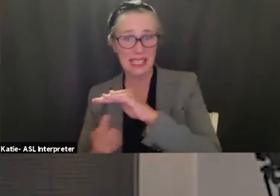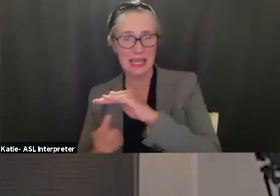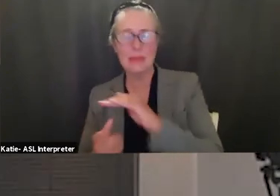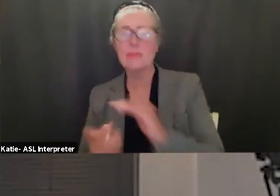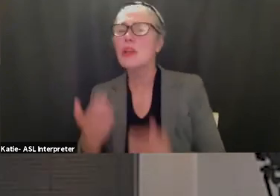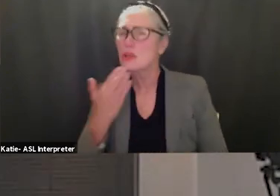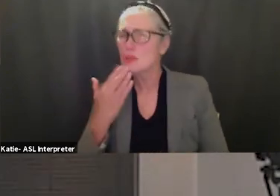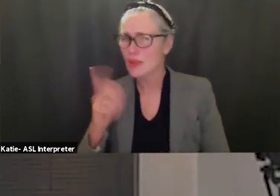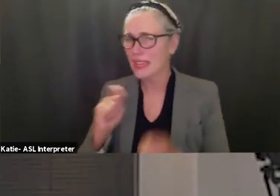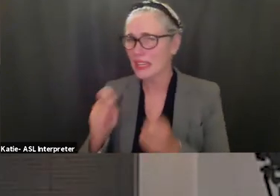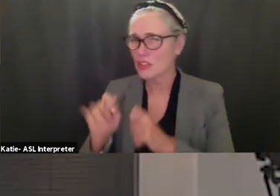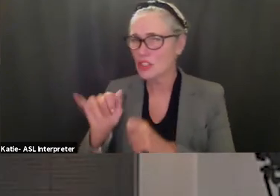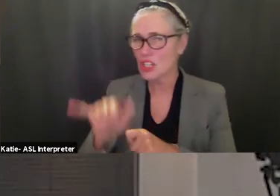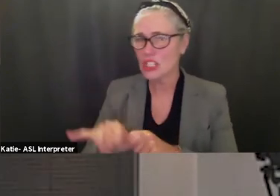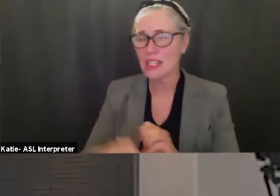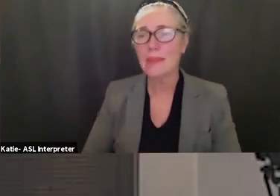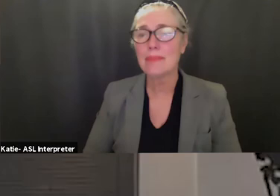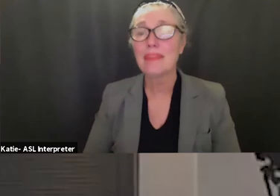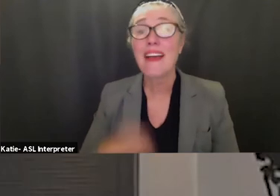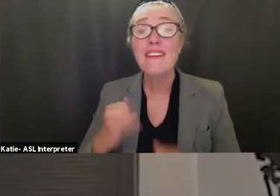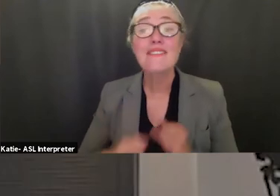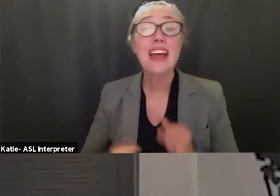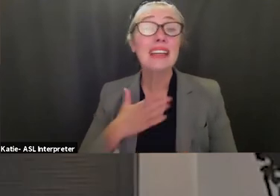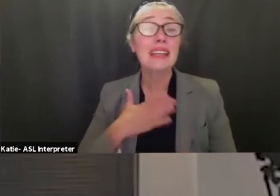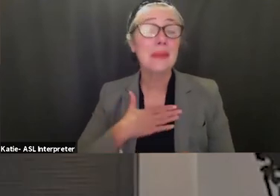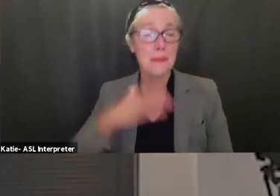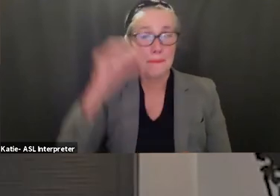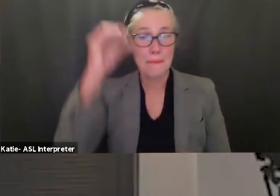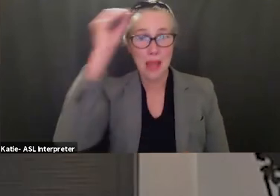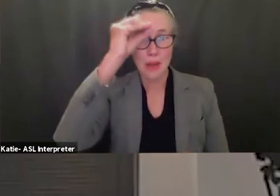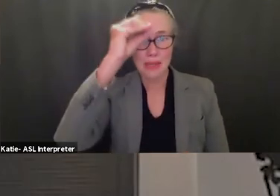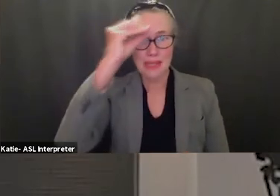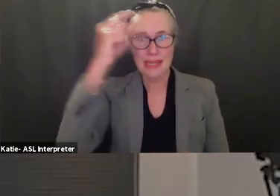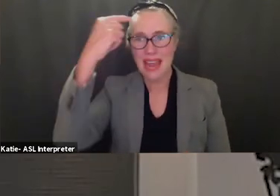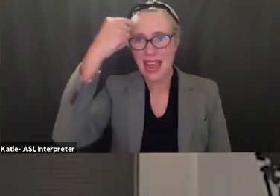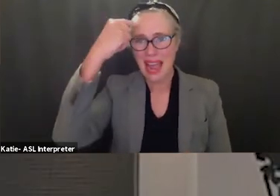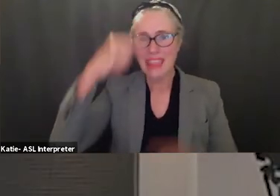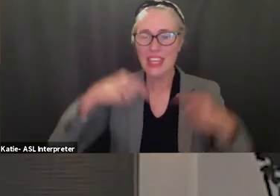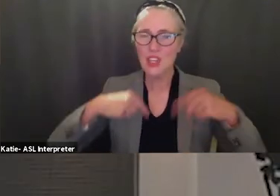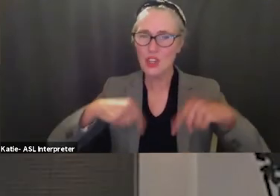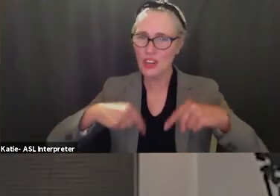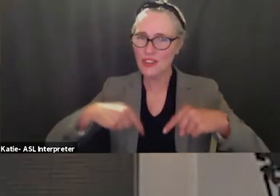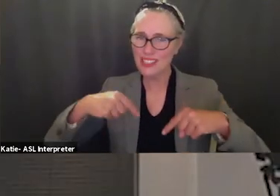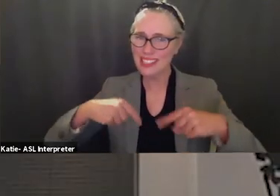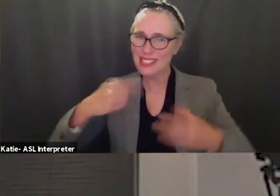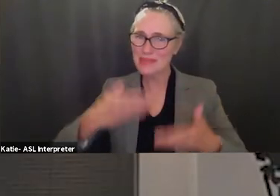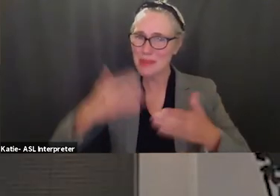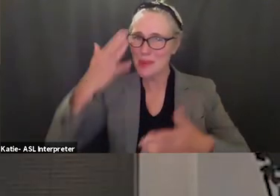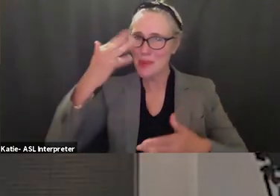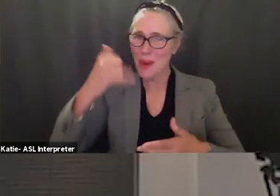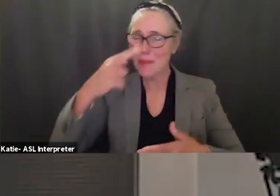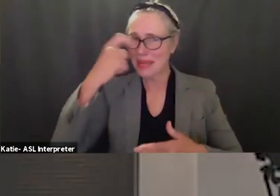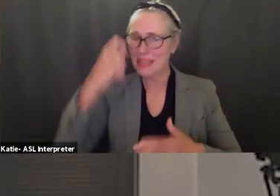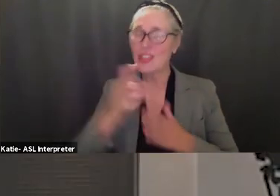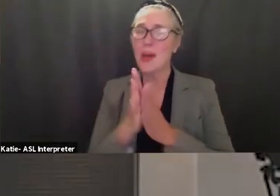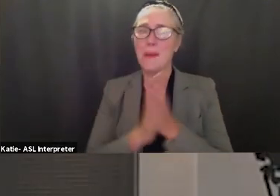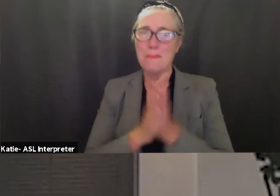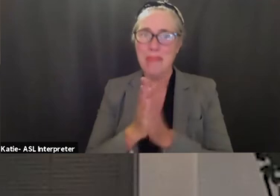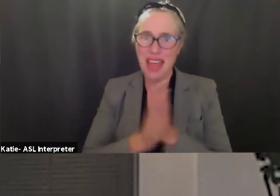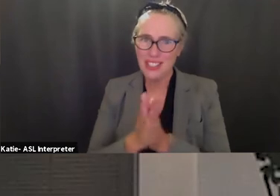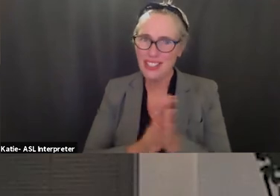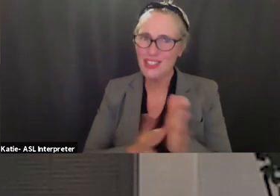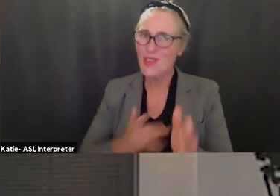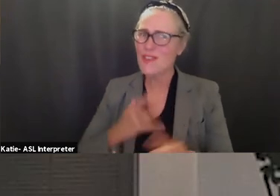uh and finally for me um well first of all i think your nervousness may have been caused by your passion and your commitment